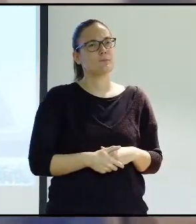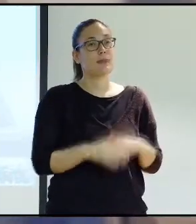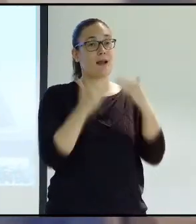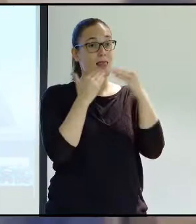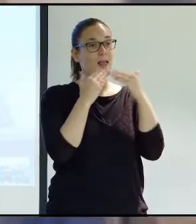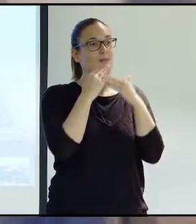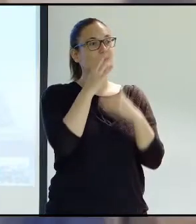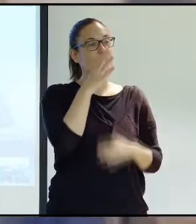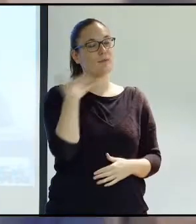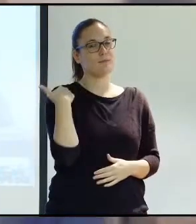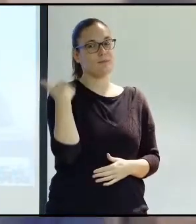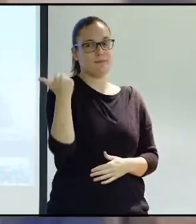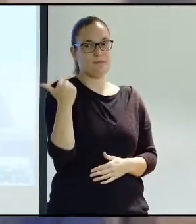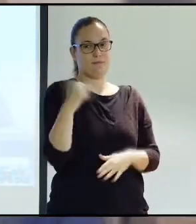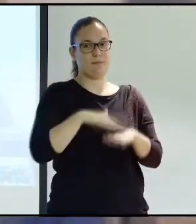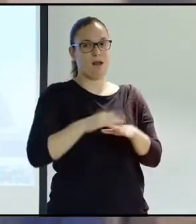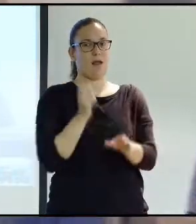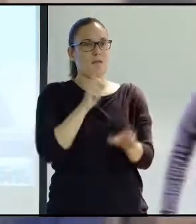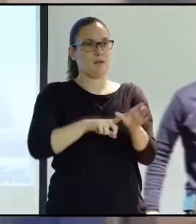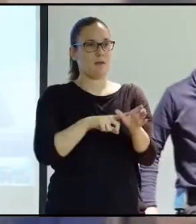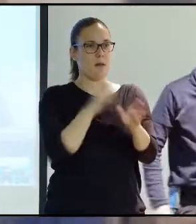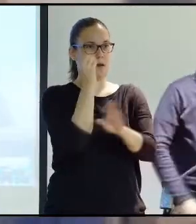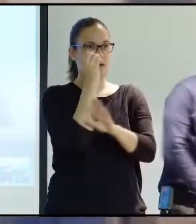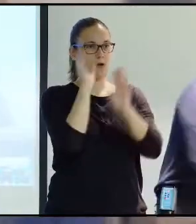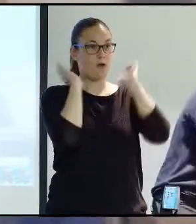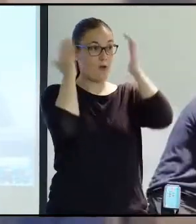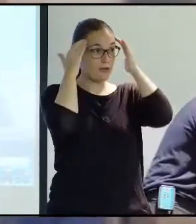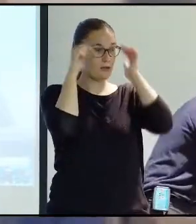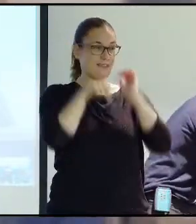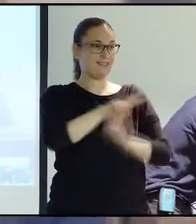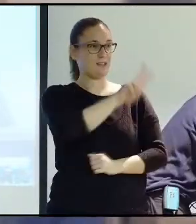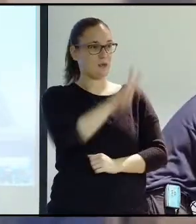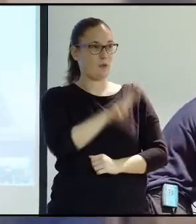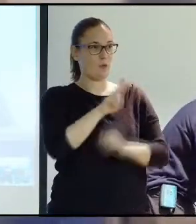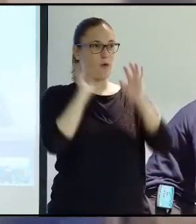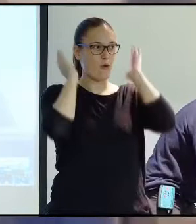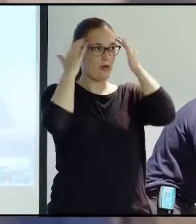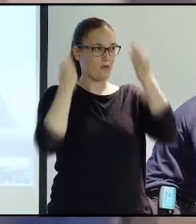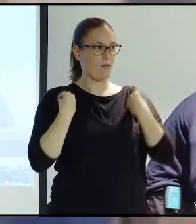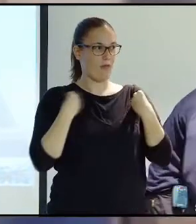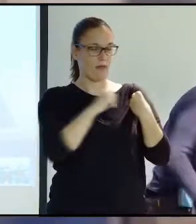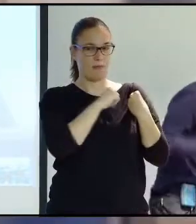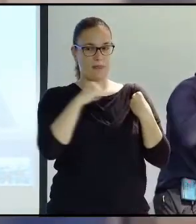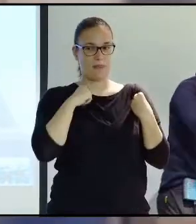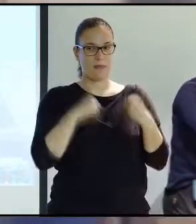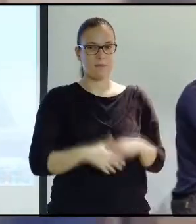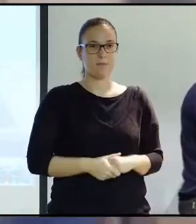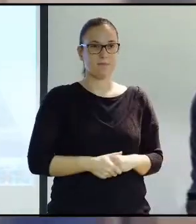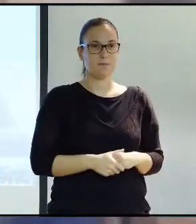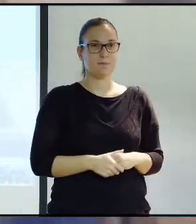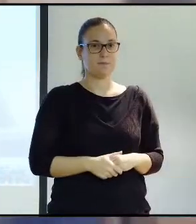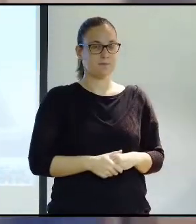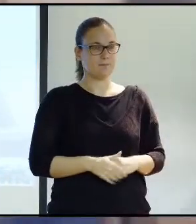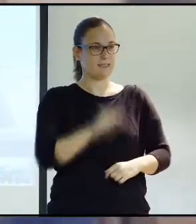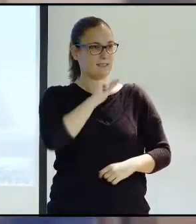I'd like to thank the organizers of this Congress for having invited me to participate in this second European Congress